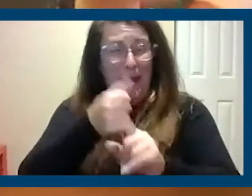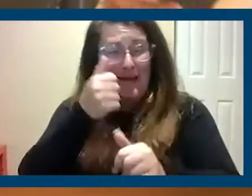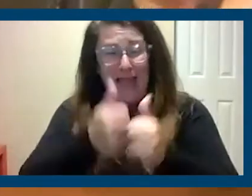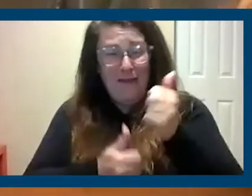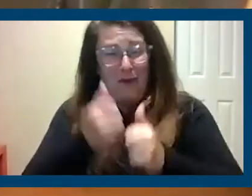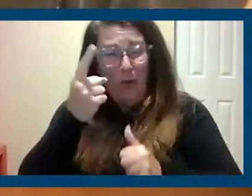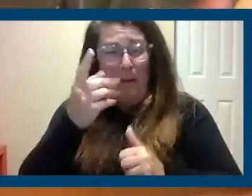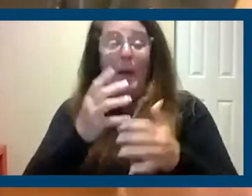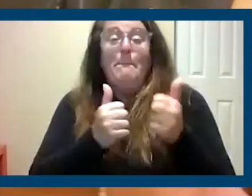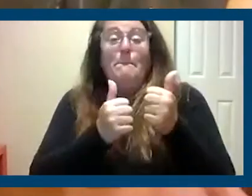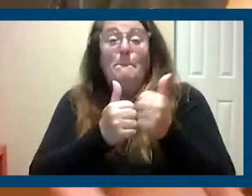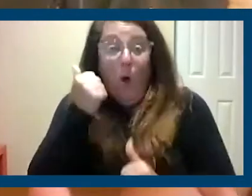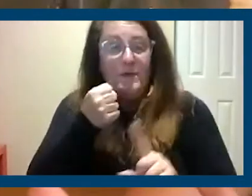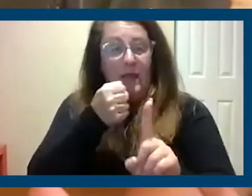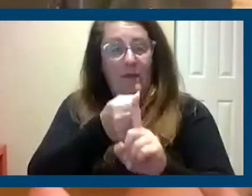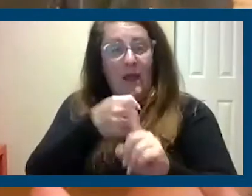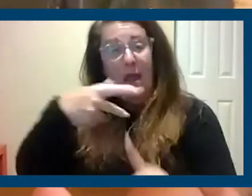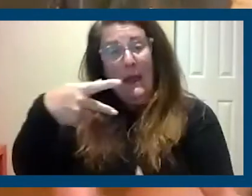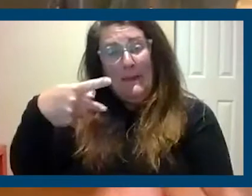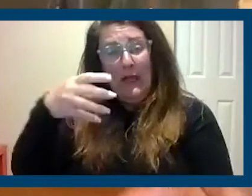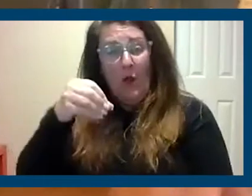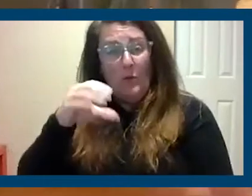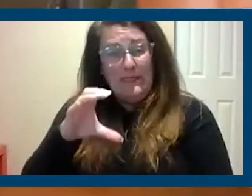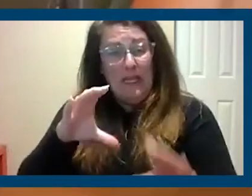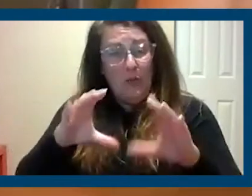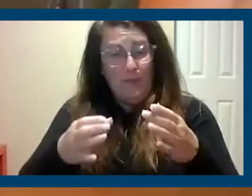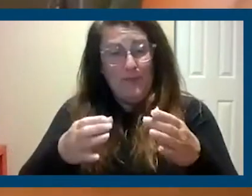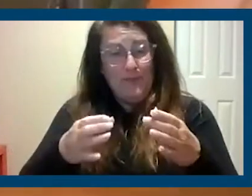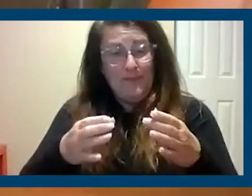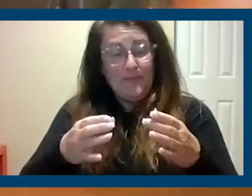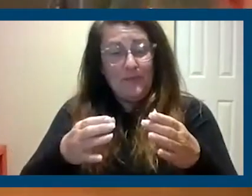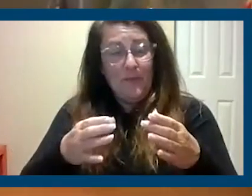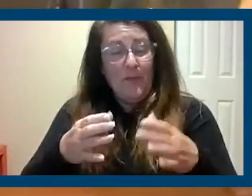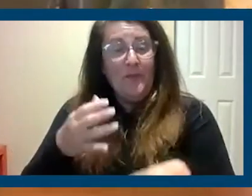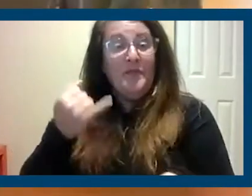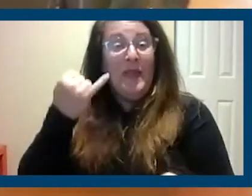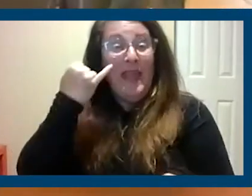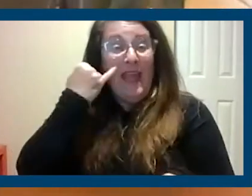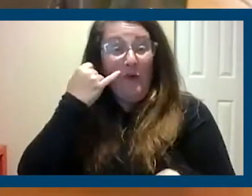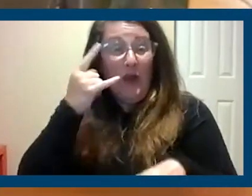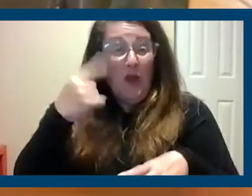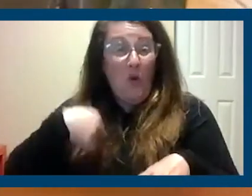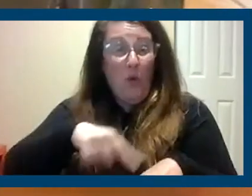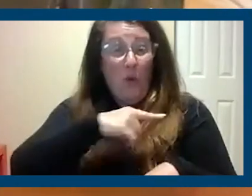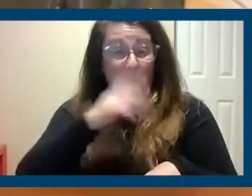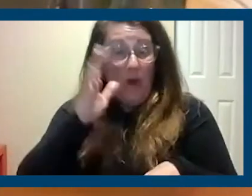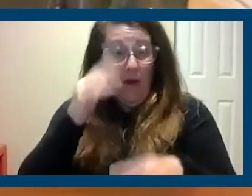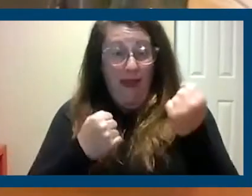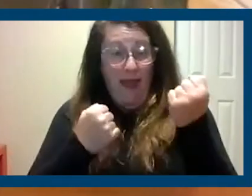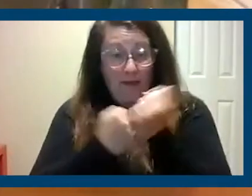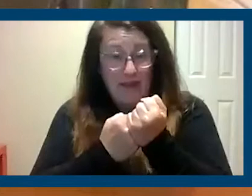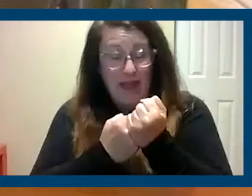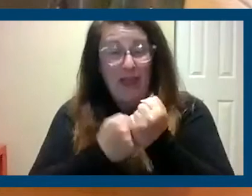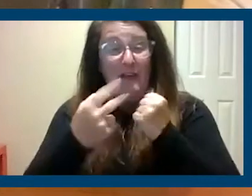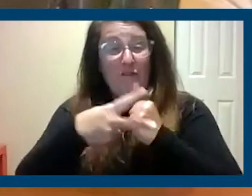disproportionately impacts people of color. And that's why if we're going to advocate for criminal justice,